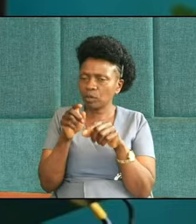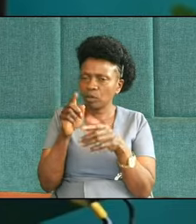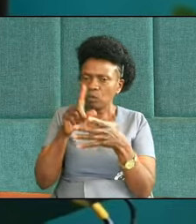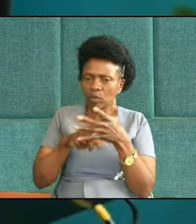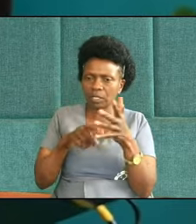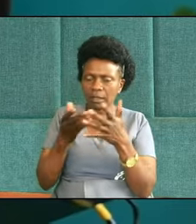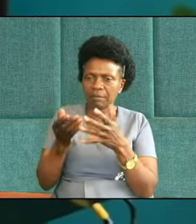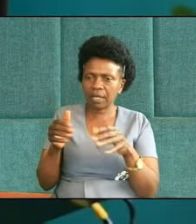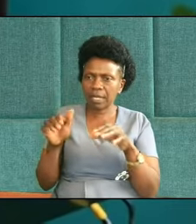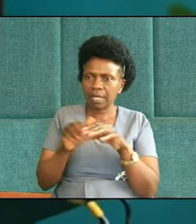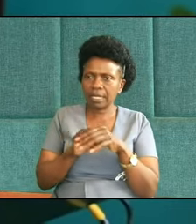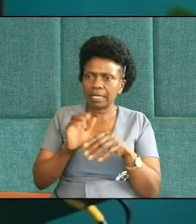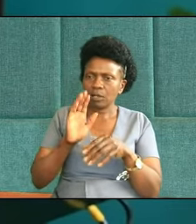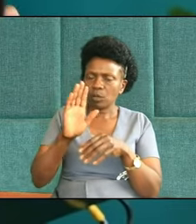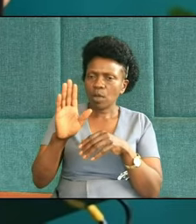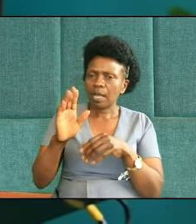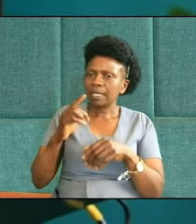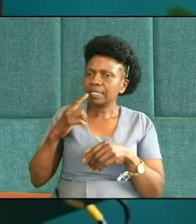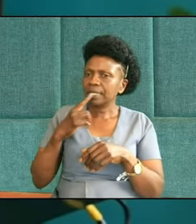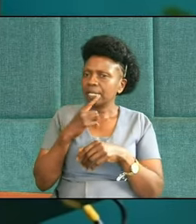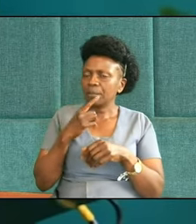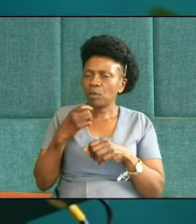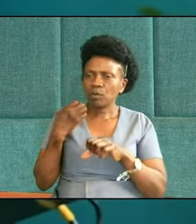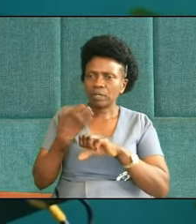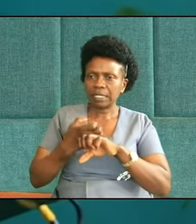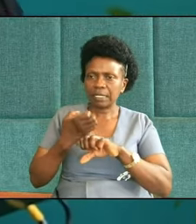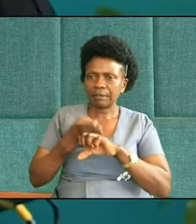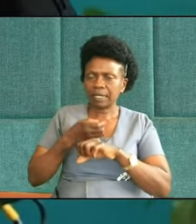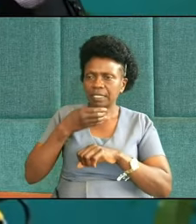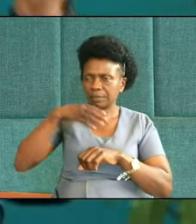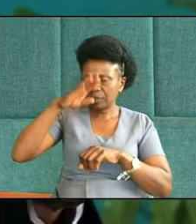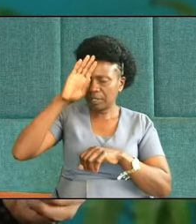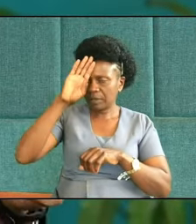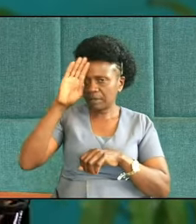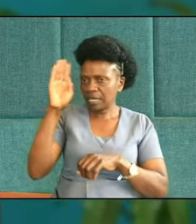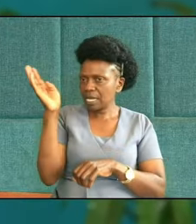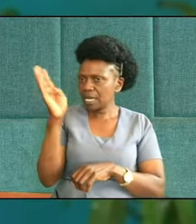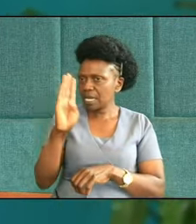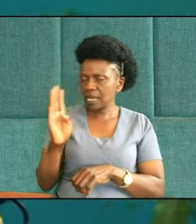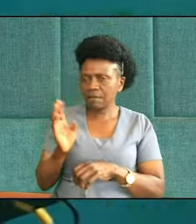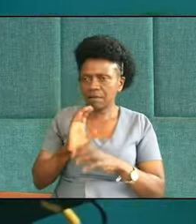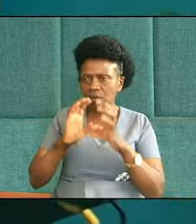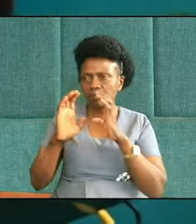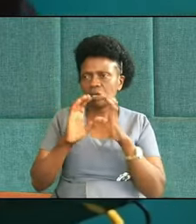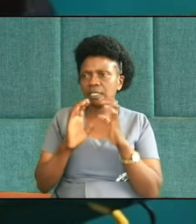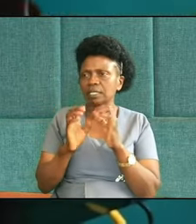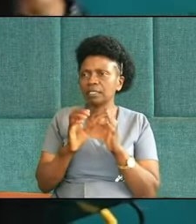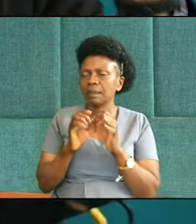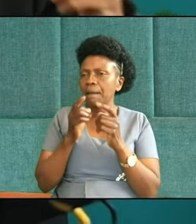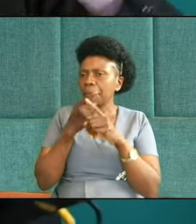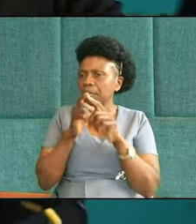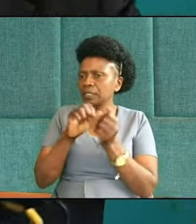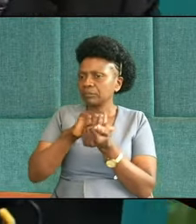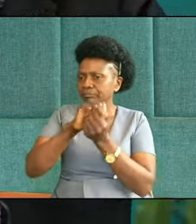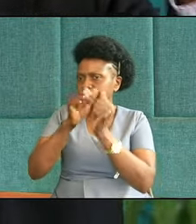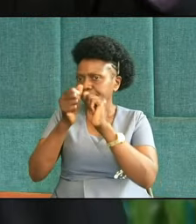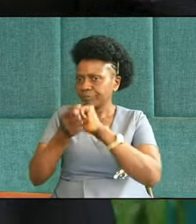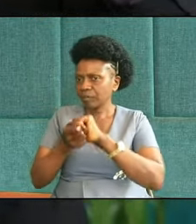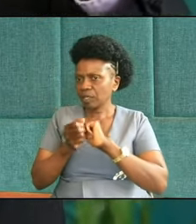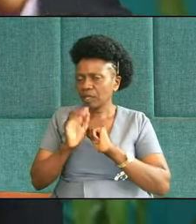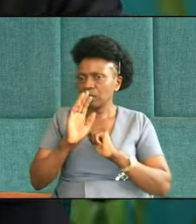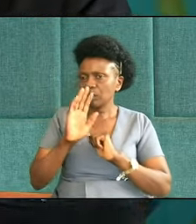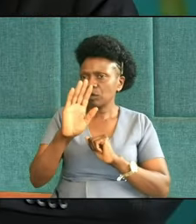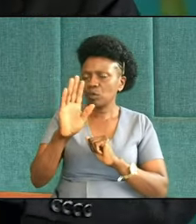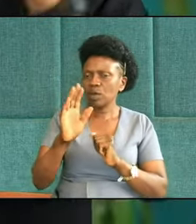in a difficult, terrible, disappointment, don't complain, okay? Instead, turn your misery